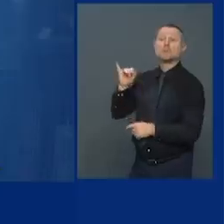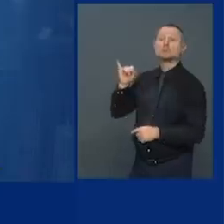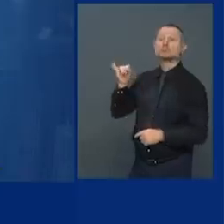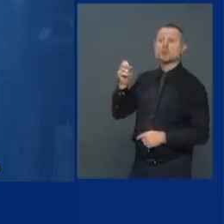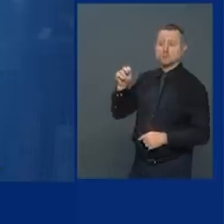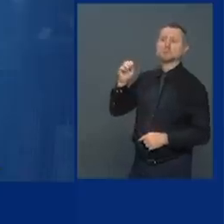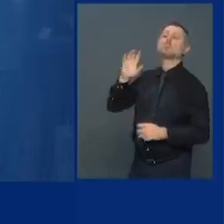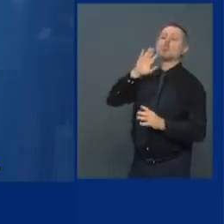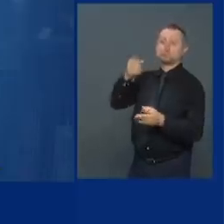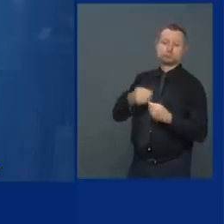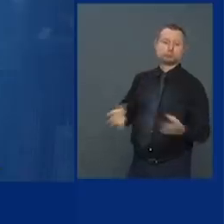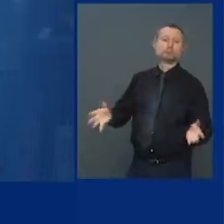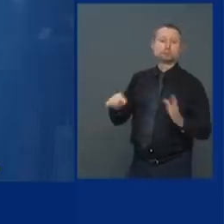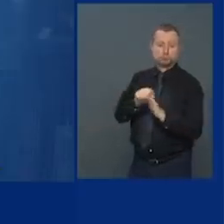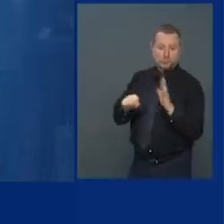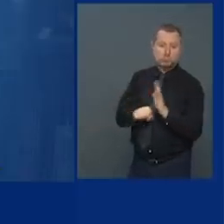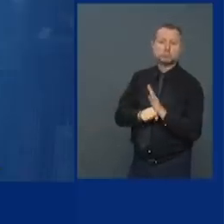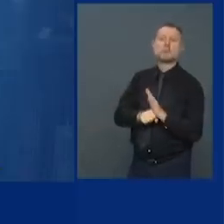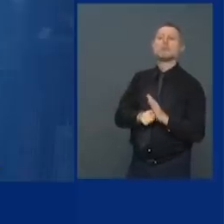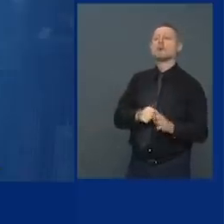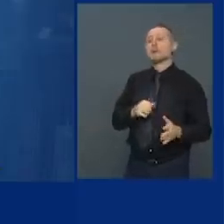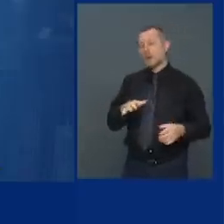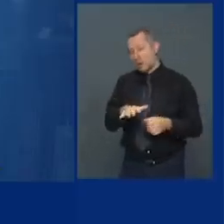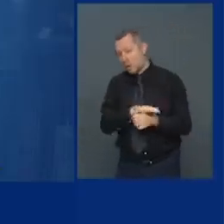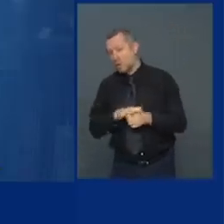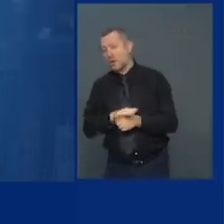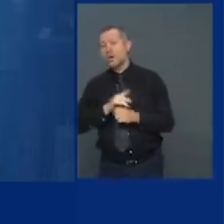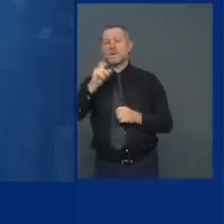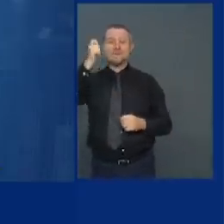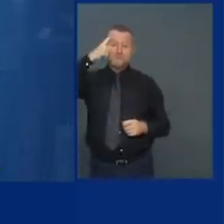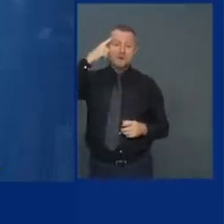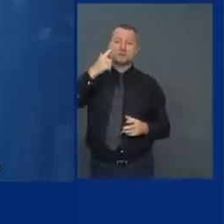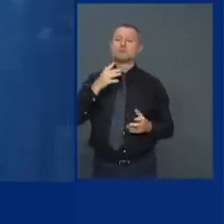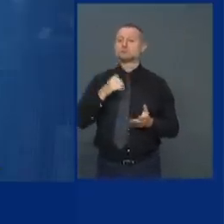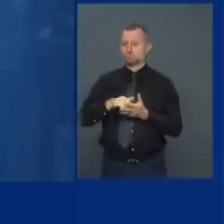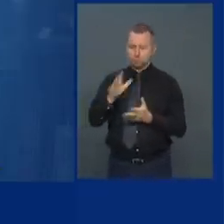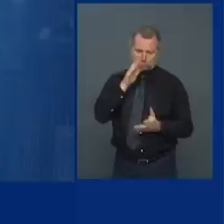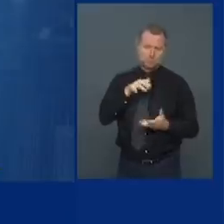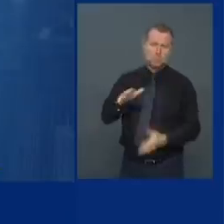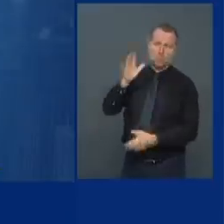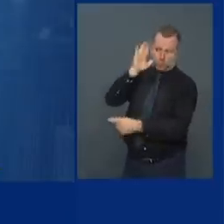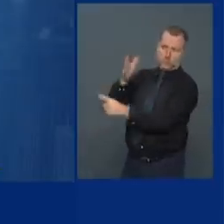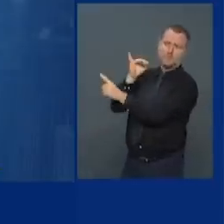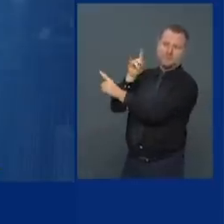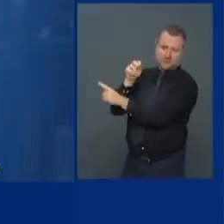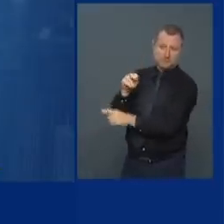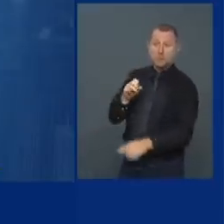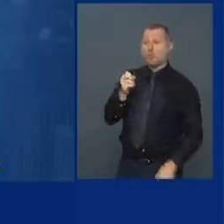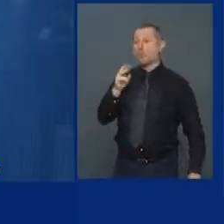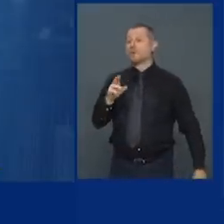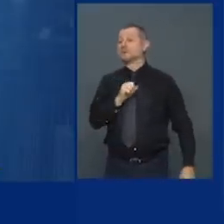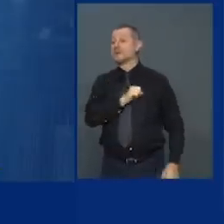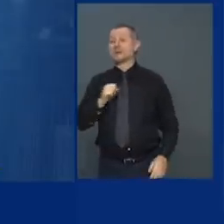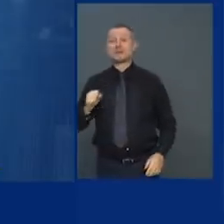a state and local relief package or the Senate could become Democratic